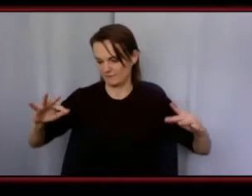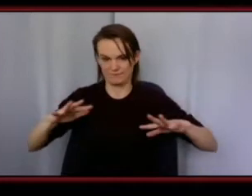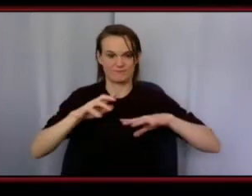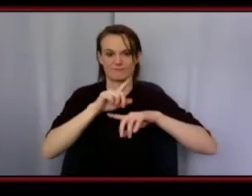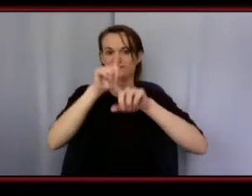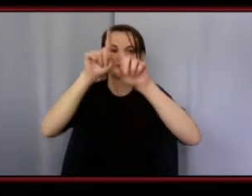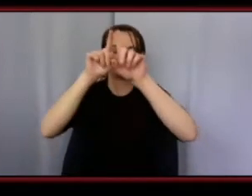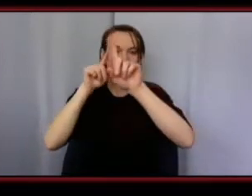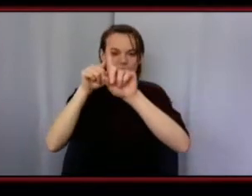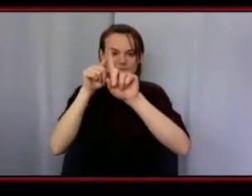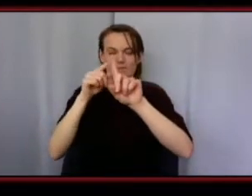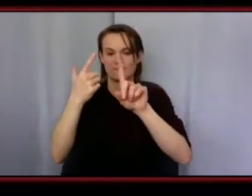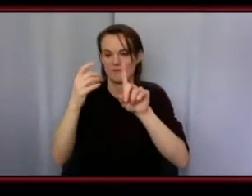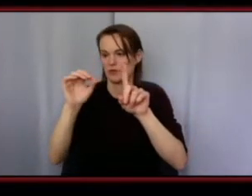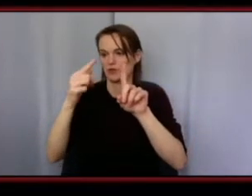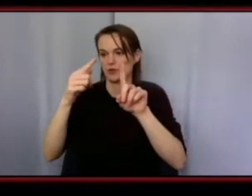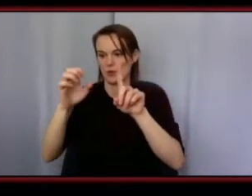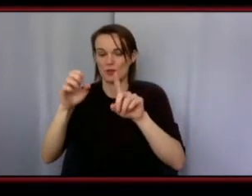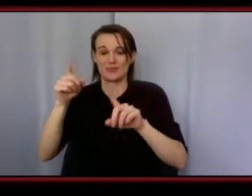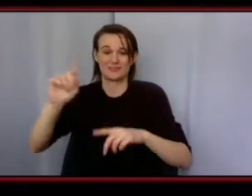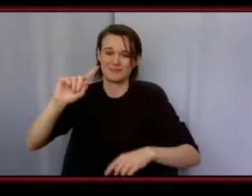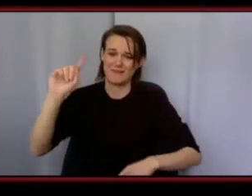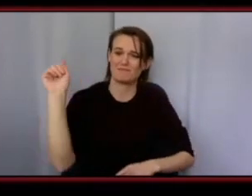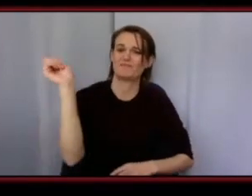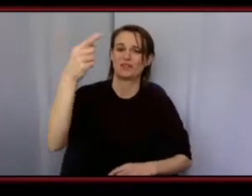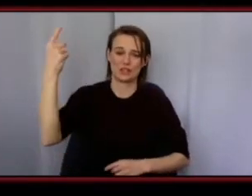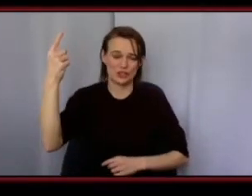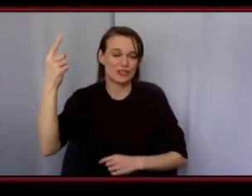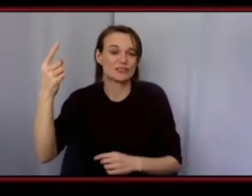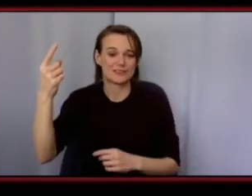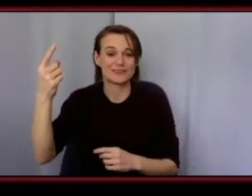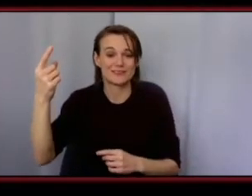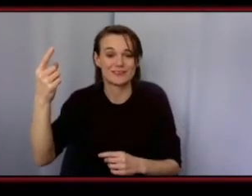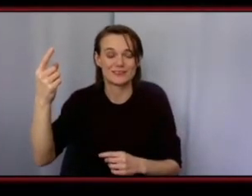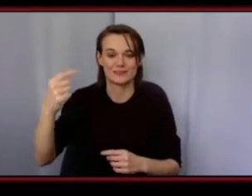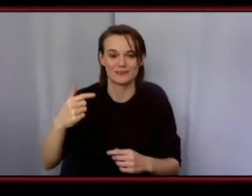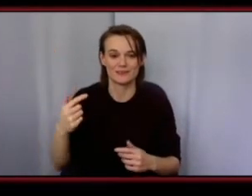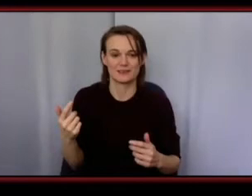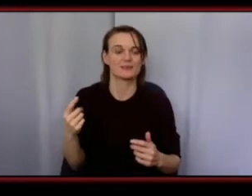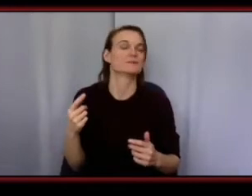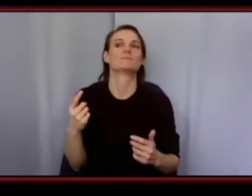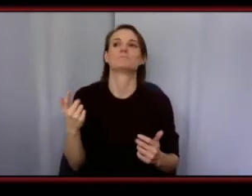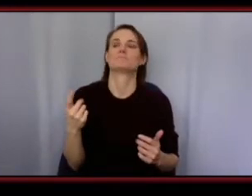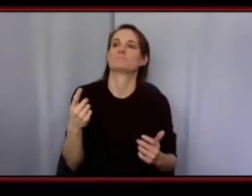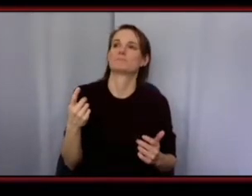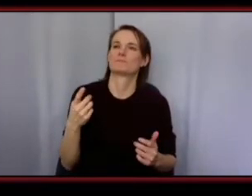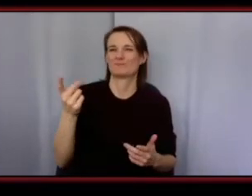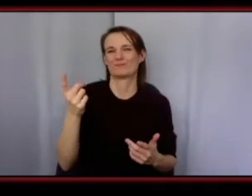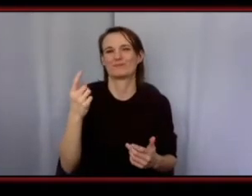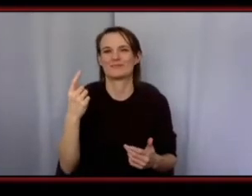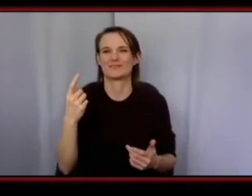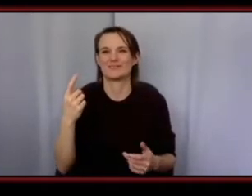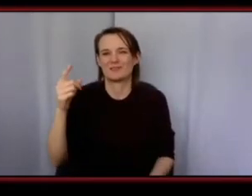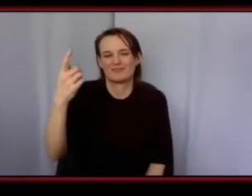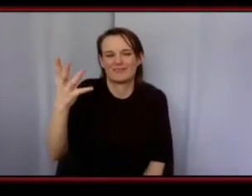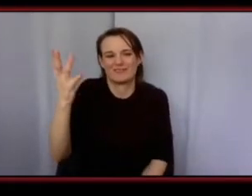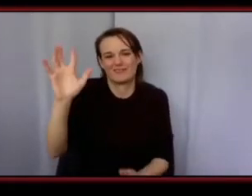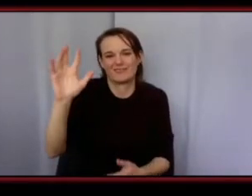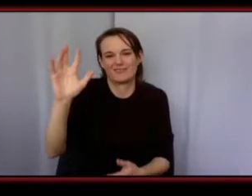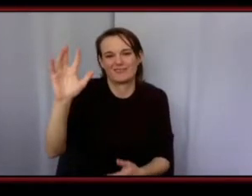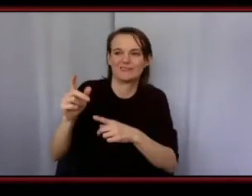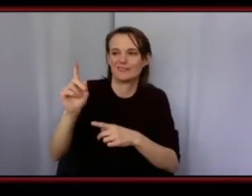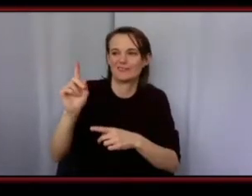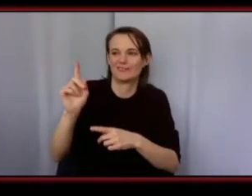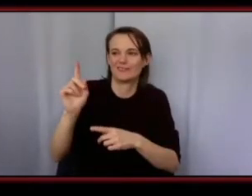trends and being able to like be the first of and not just to be the first just to say that um the first or that he's the first but